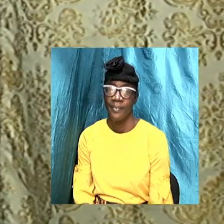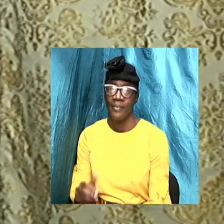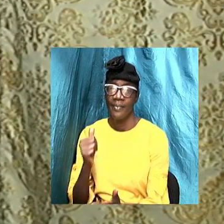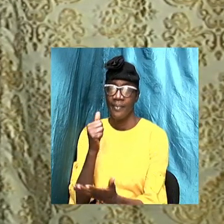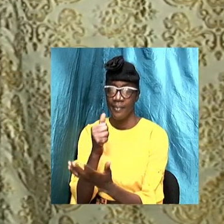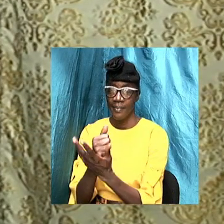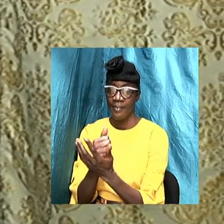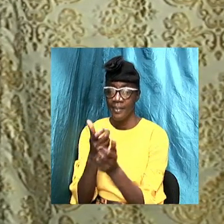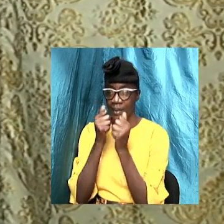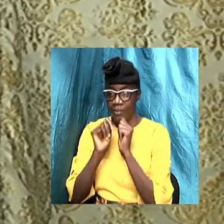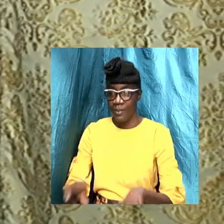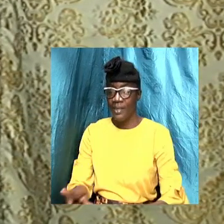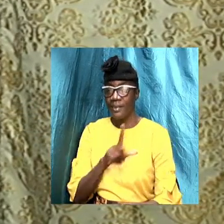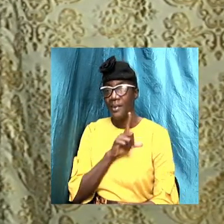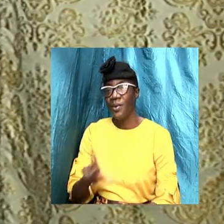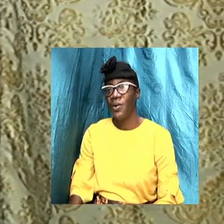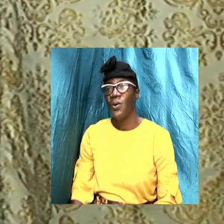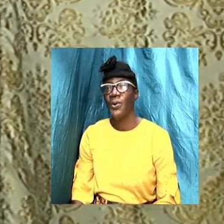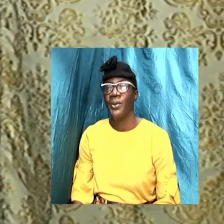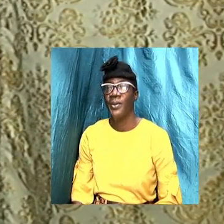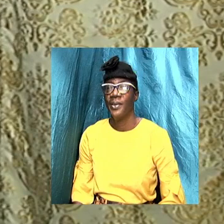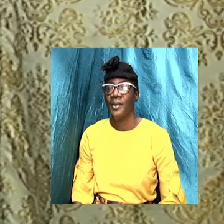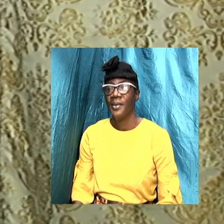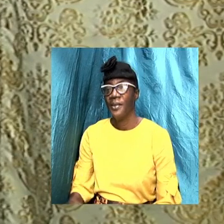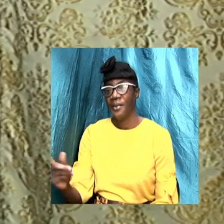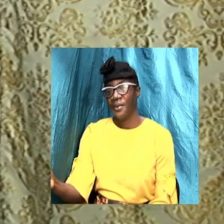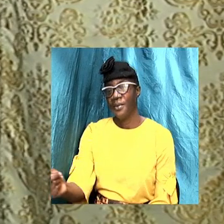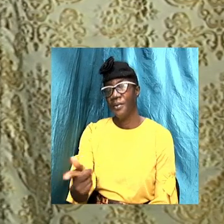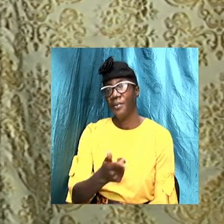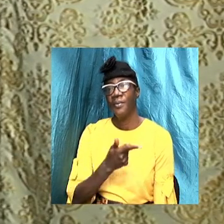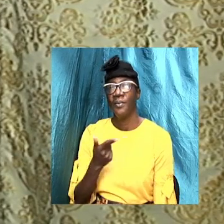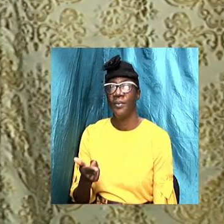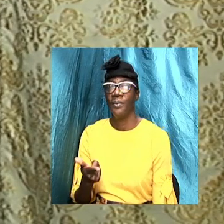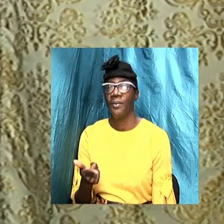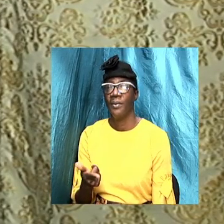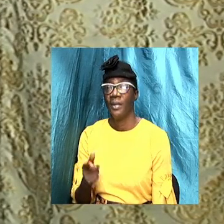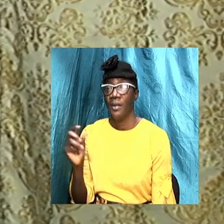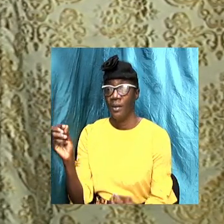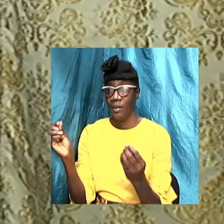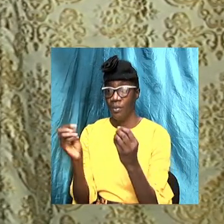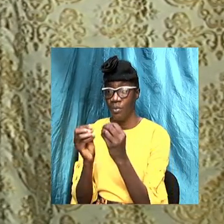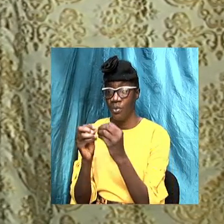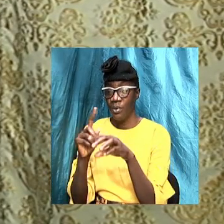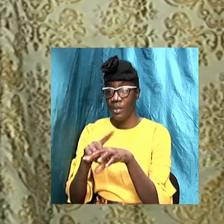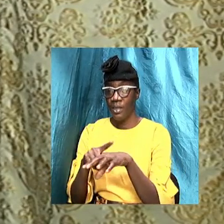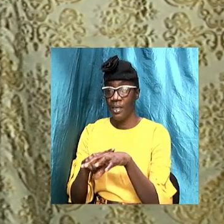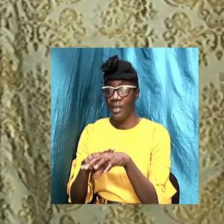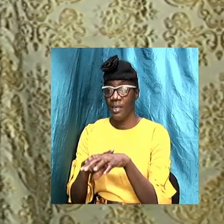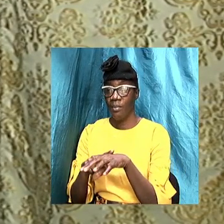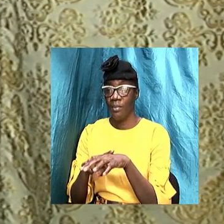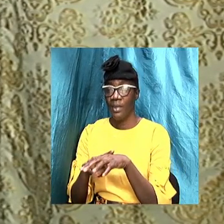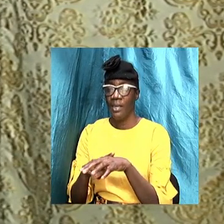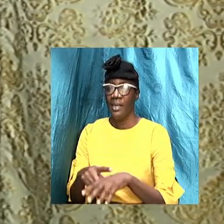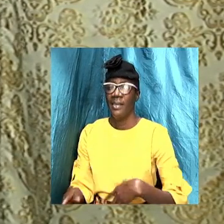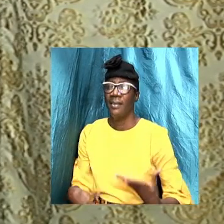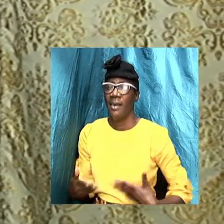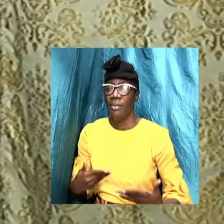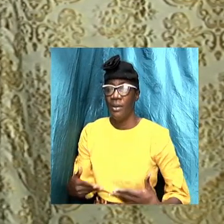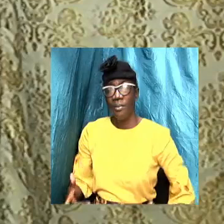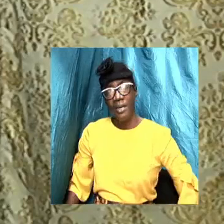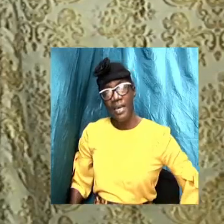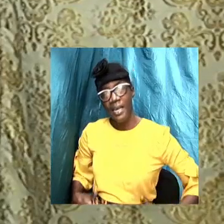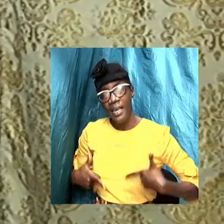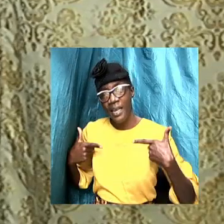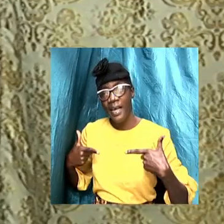Amen. Bless the Lord. Bless the Lord. Bless the Lord, everybody. Bless the Lord. One more time. It's, you know, a privilege to be alive,